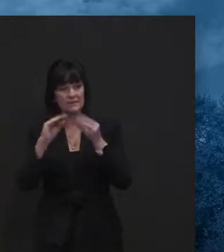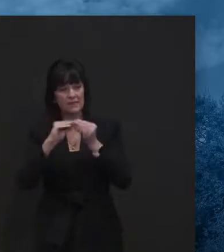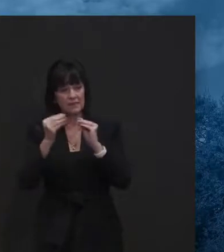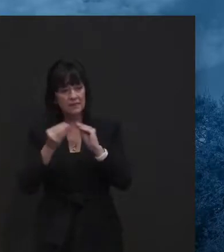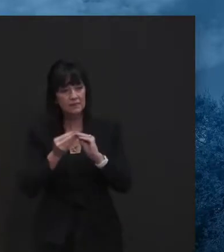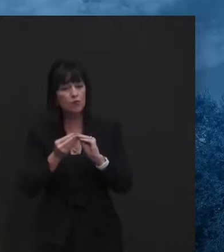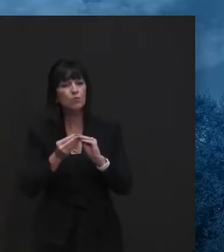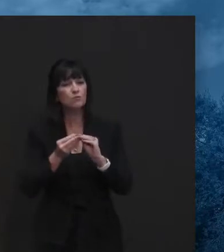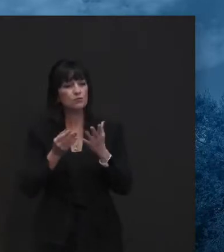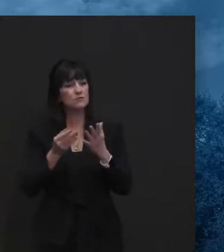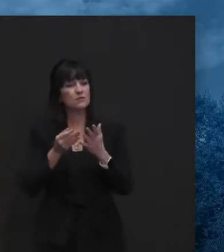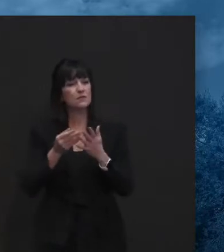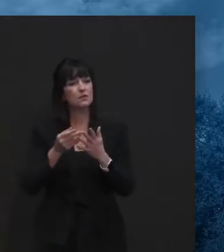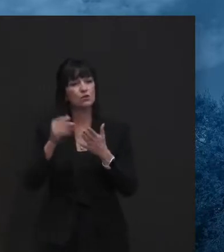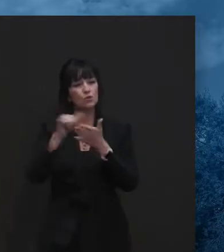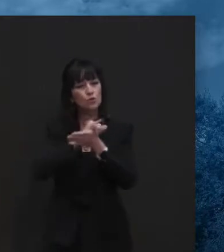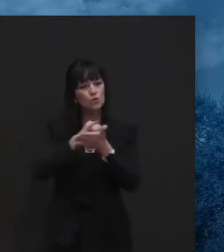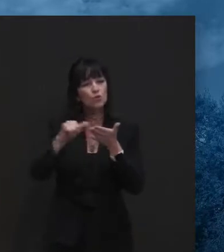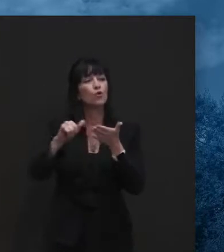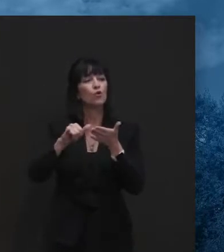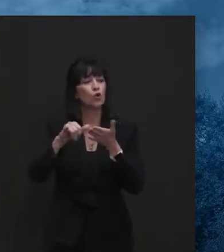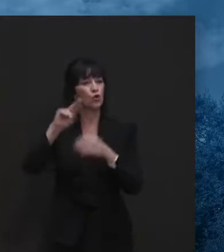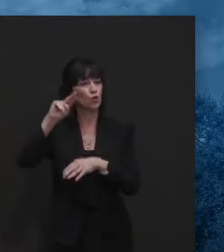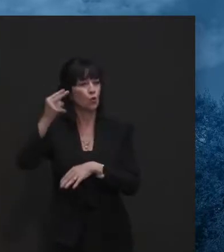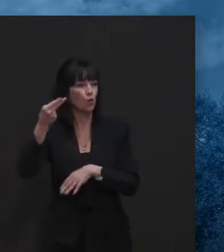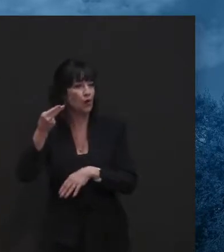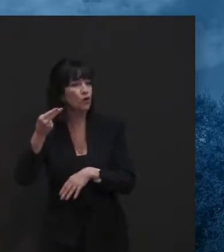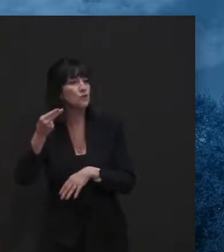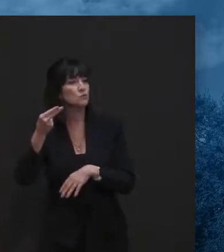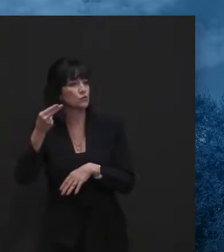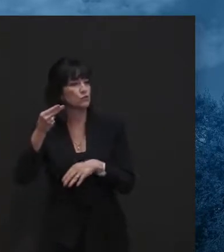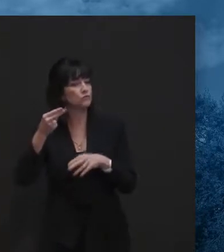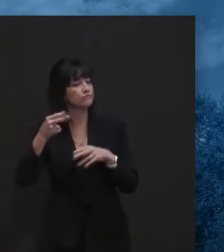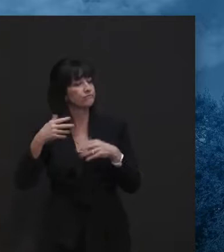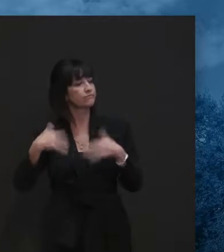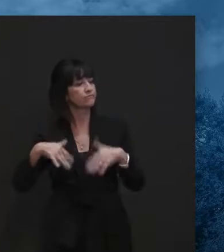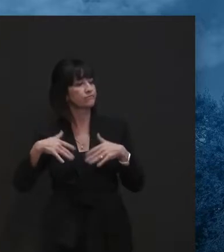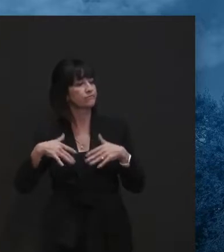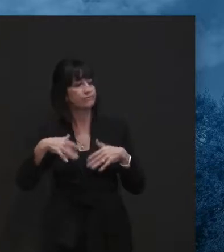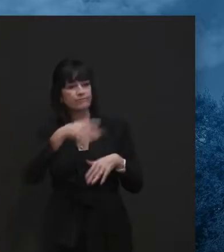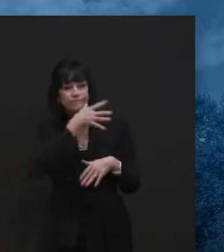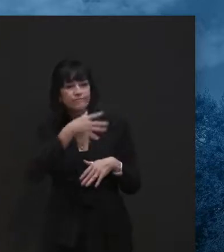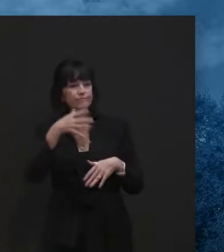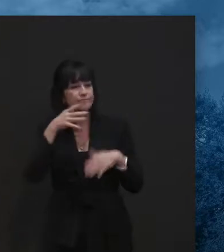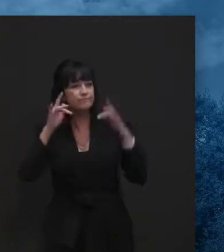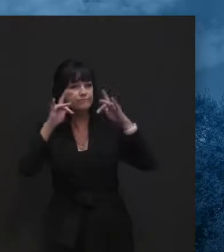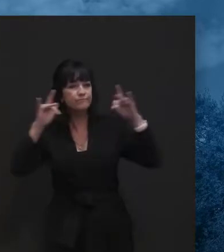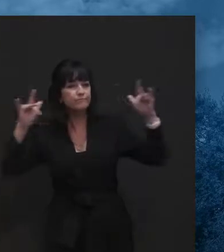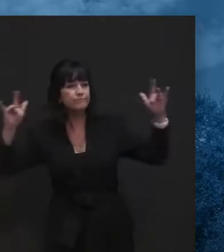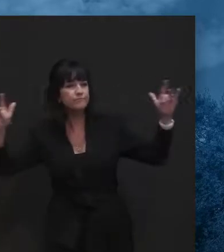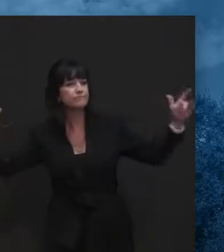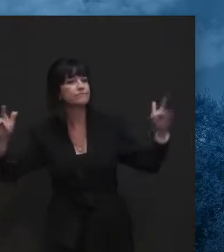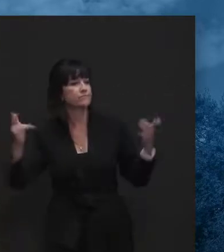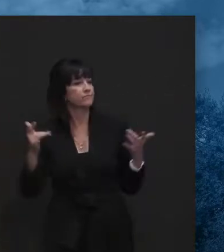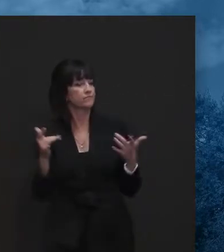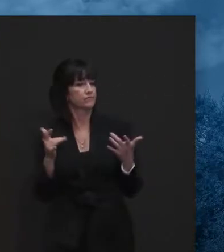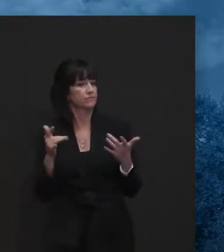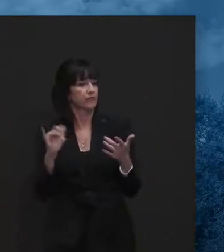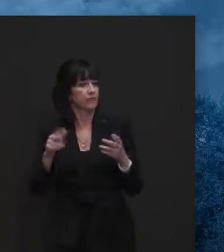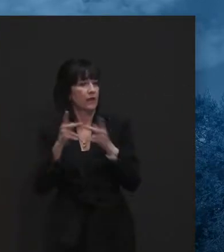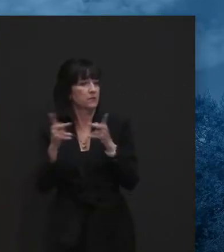England, uh, even Vermont, New Hampshire, very remote populations, very, uh, low density populations,